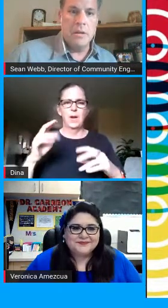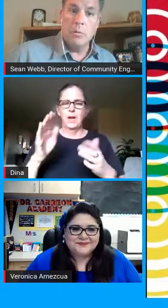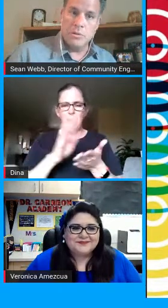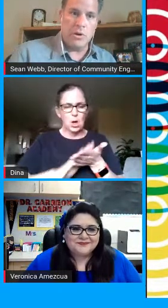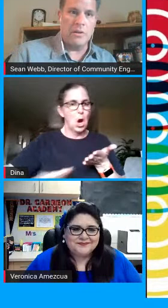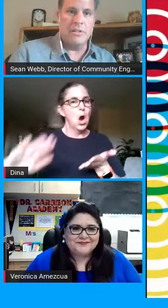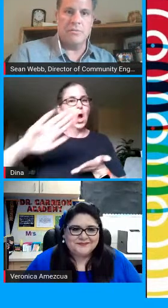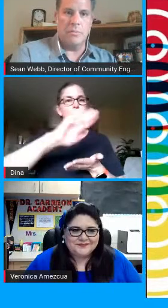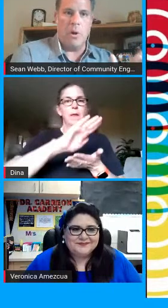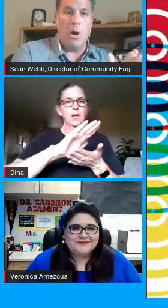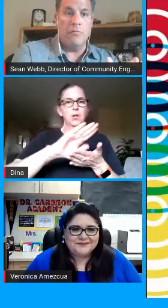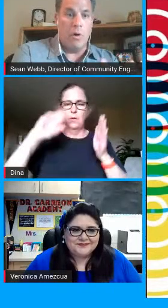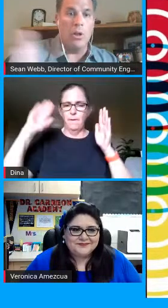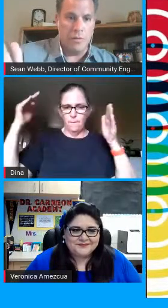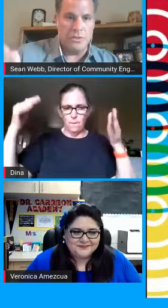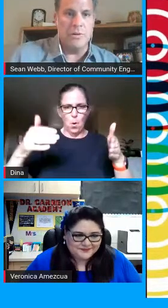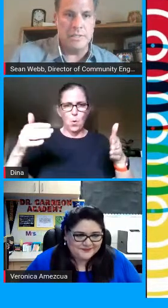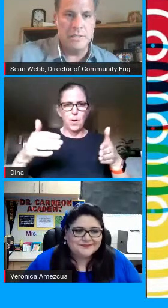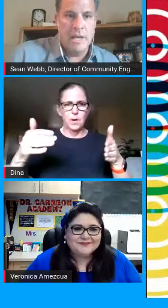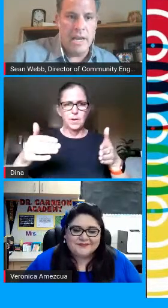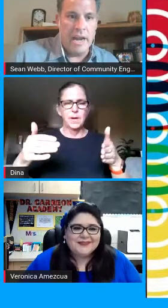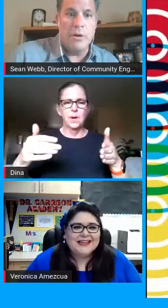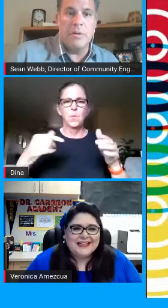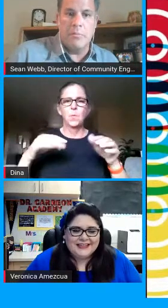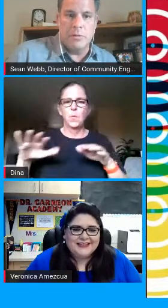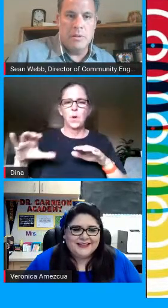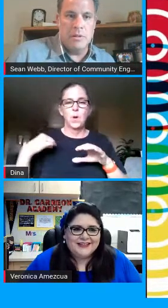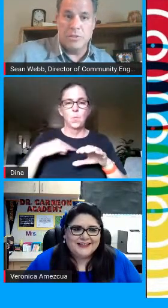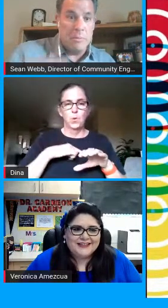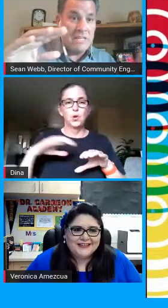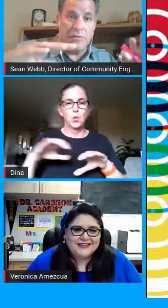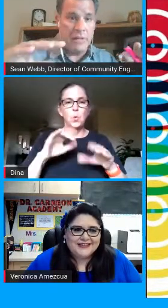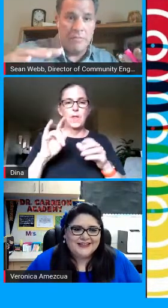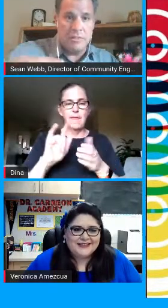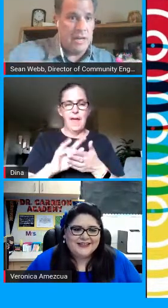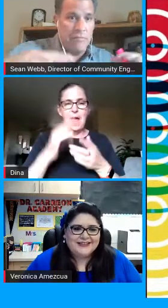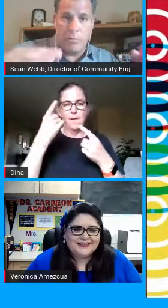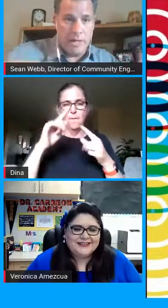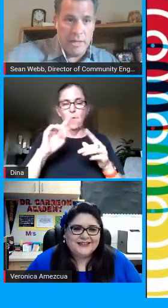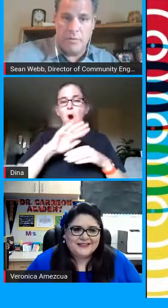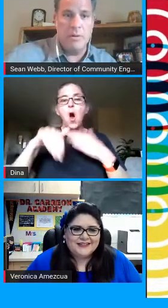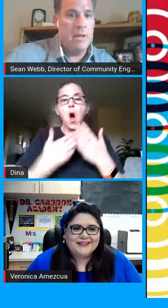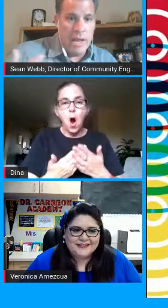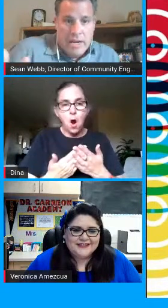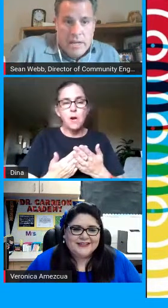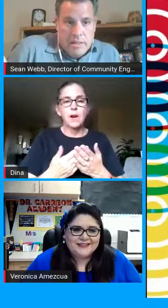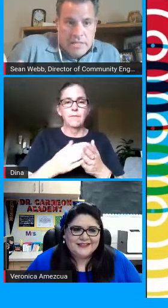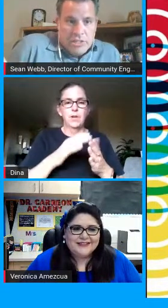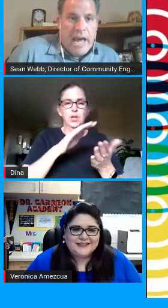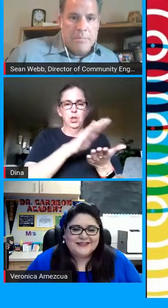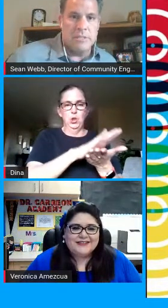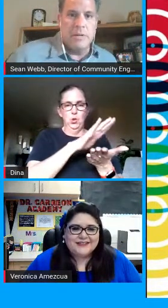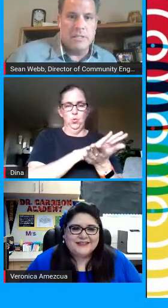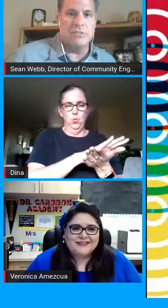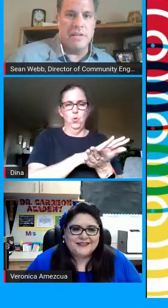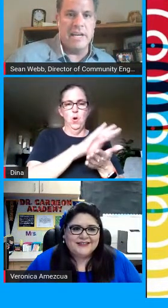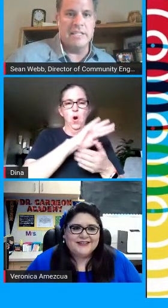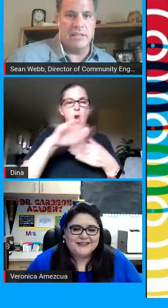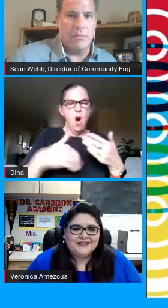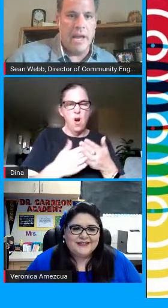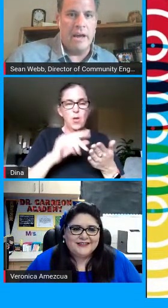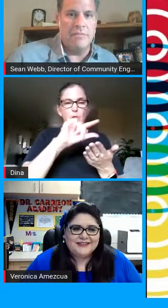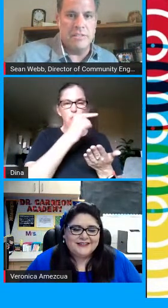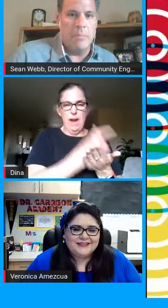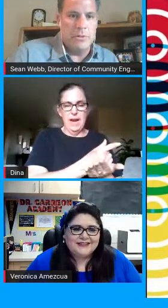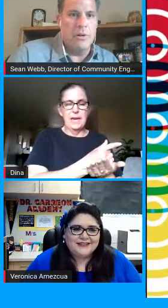love that we're starting this from for all of our students and i know that with there's gonna be different levels at every grade level and that just happens but it's just